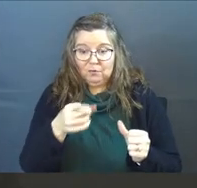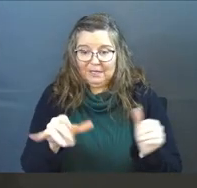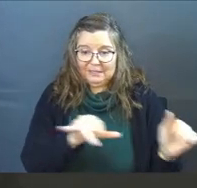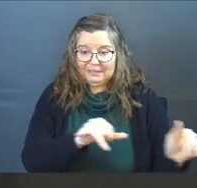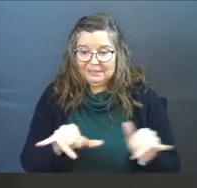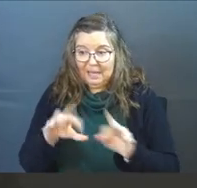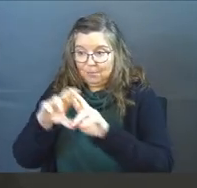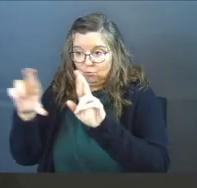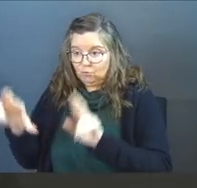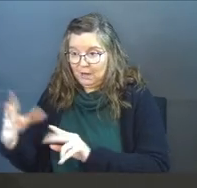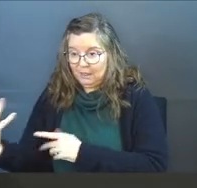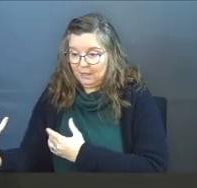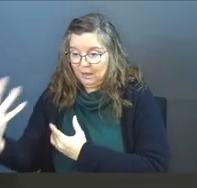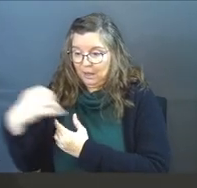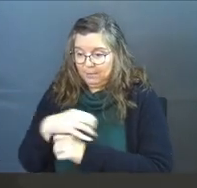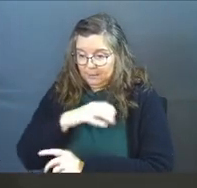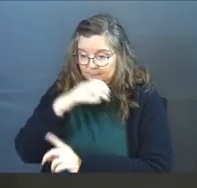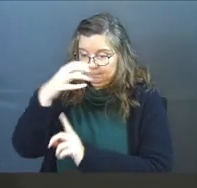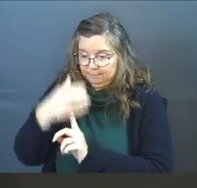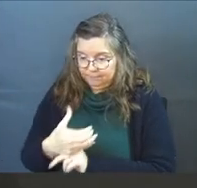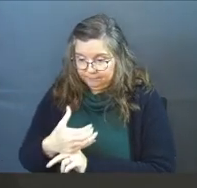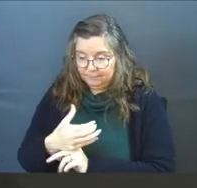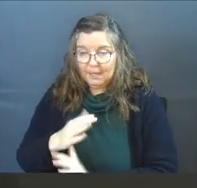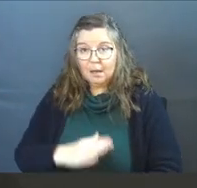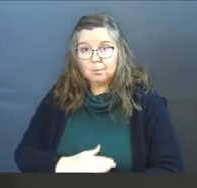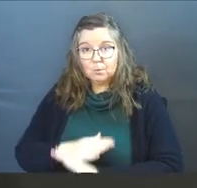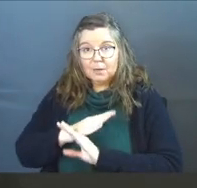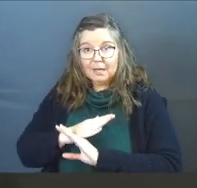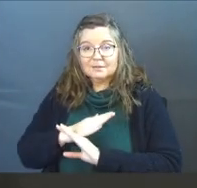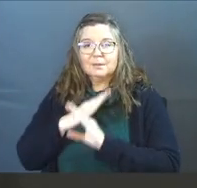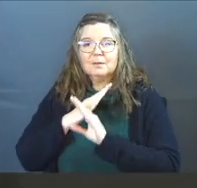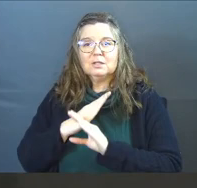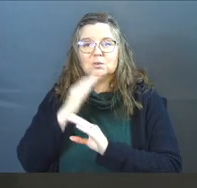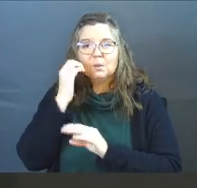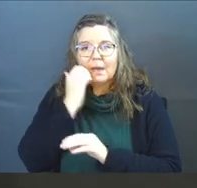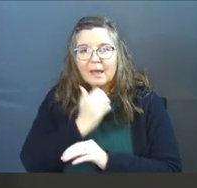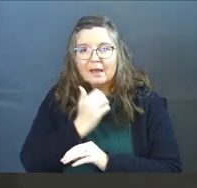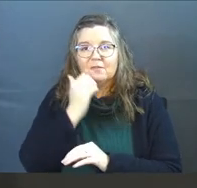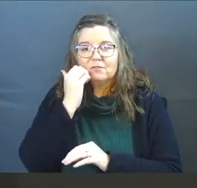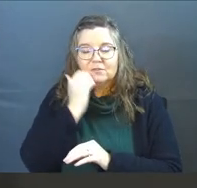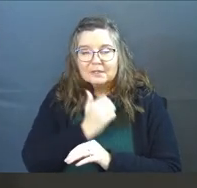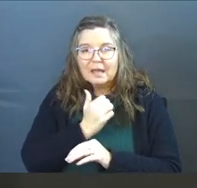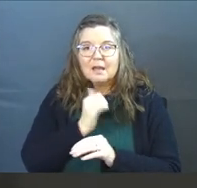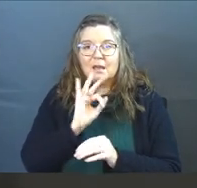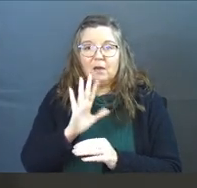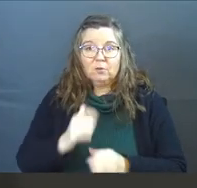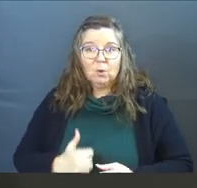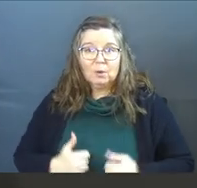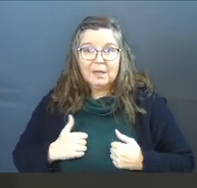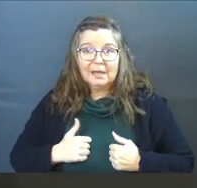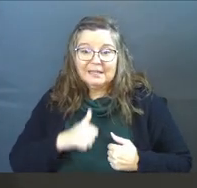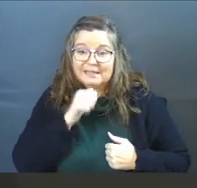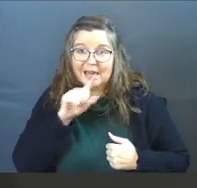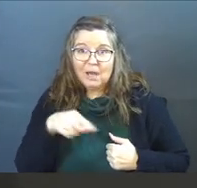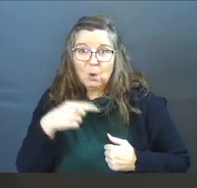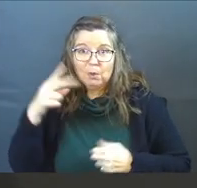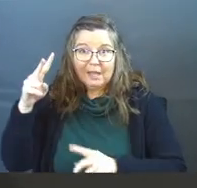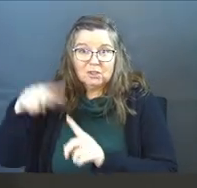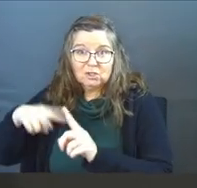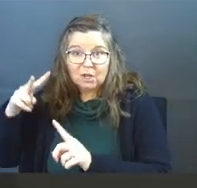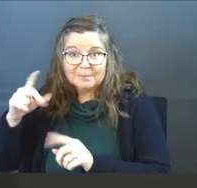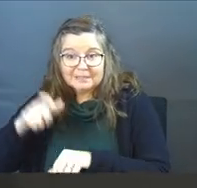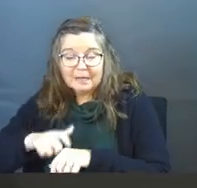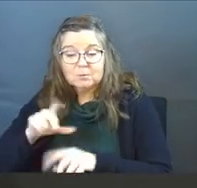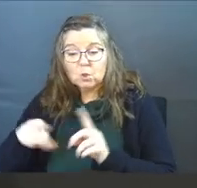resume that's come into your life and protects you, it protects you every single day of your life, not just at the judgment.